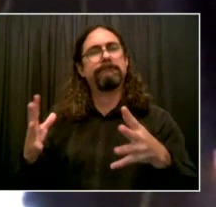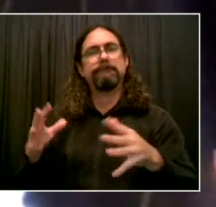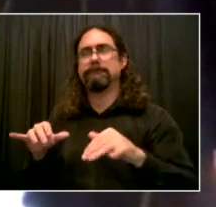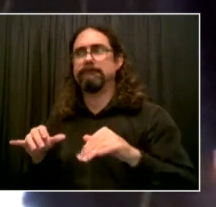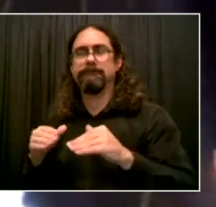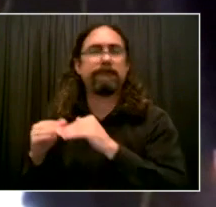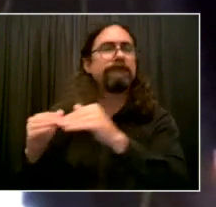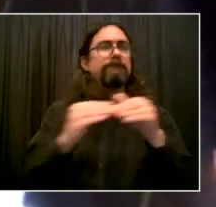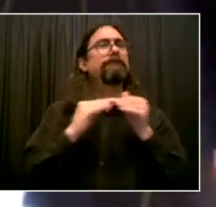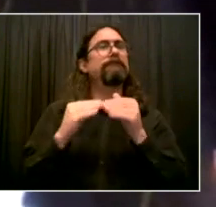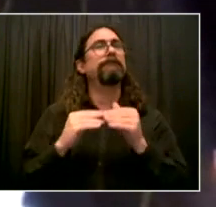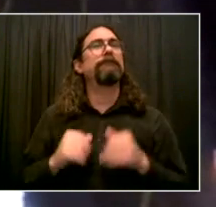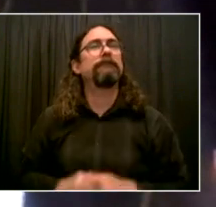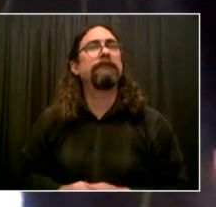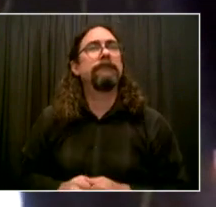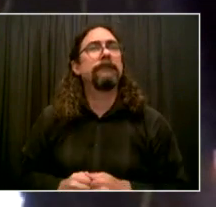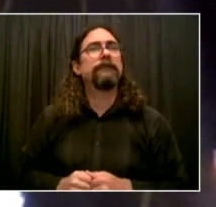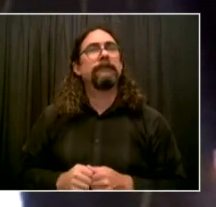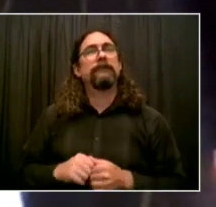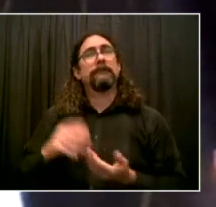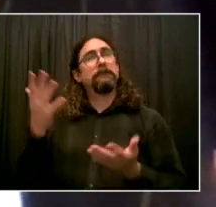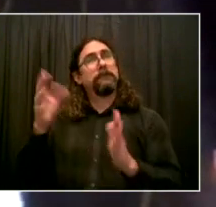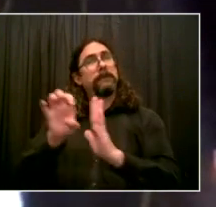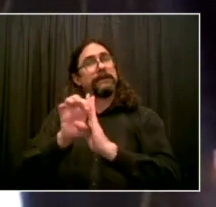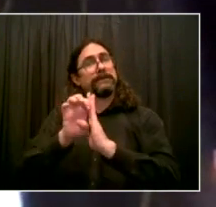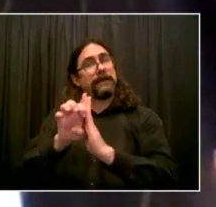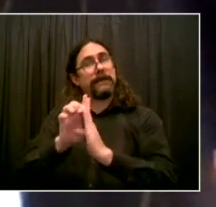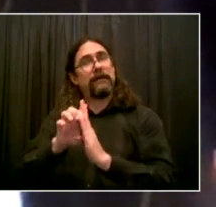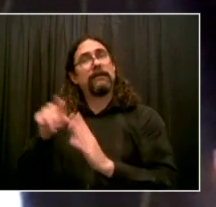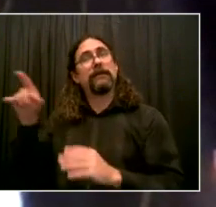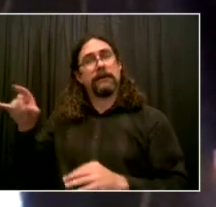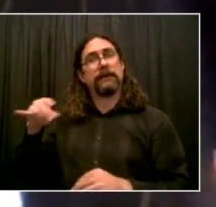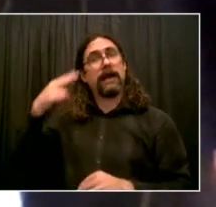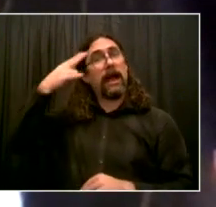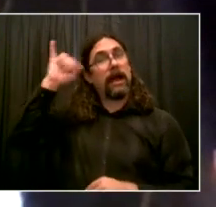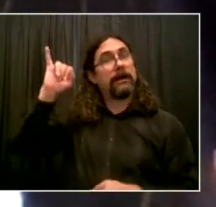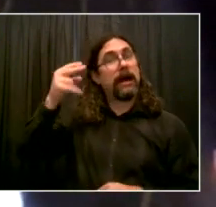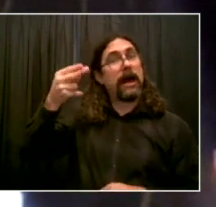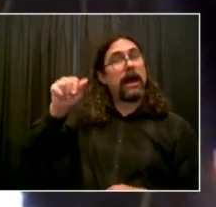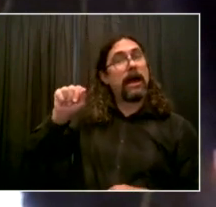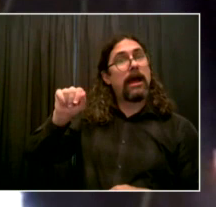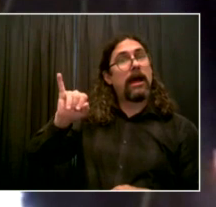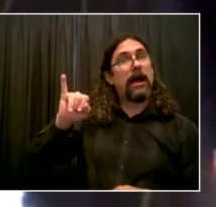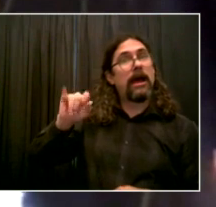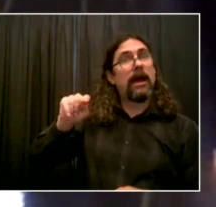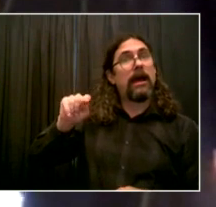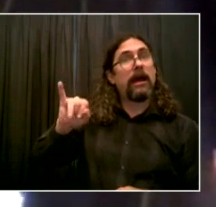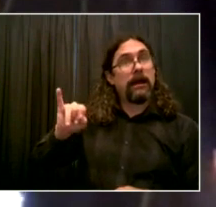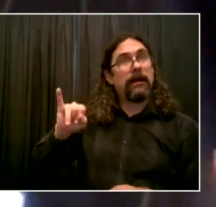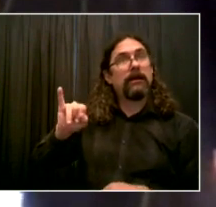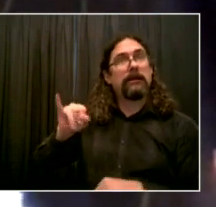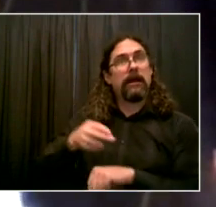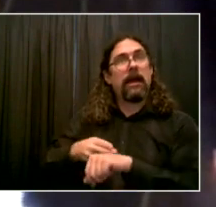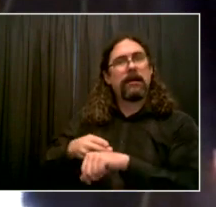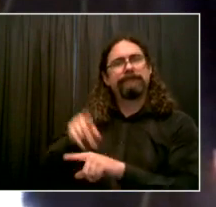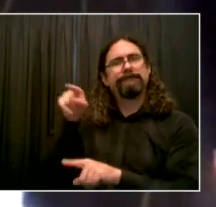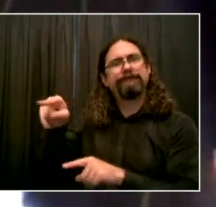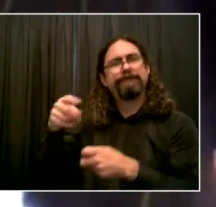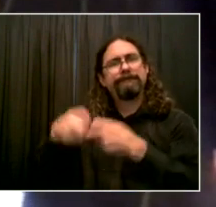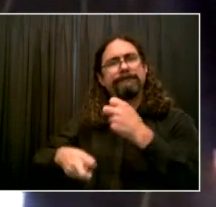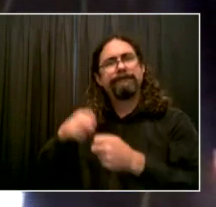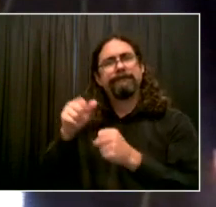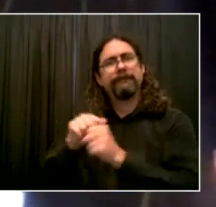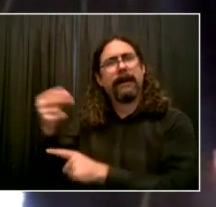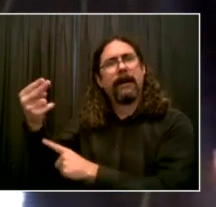HIV live long and meaningful lives. In Liberia, our community health nursing program has saved countless